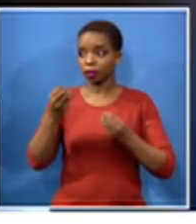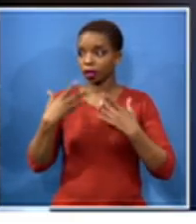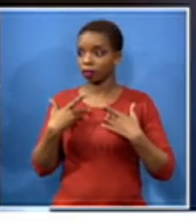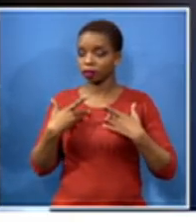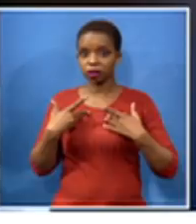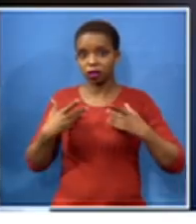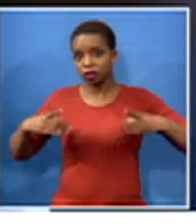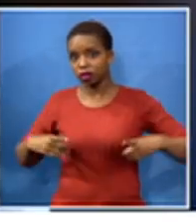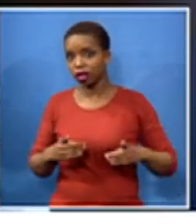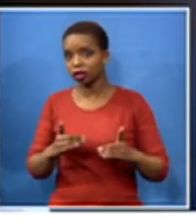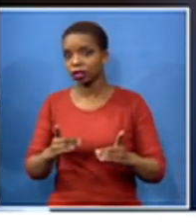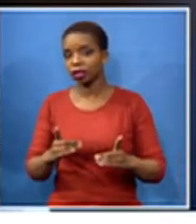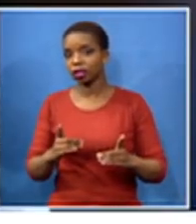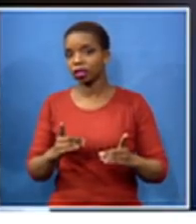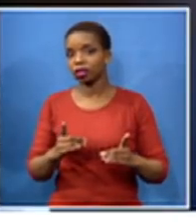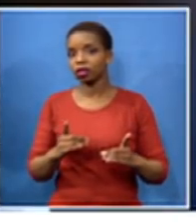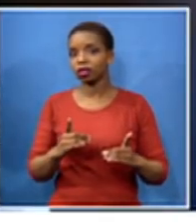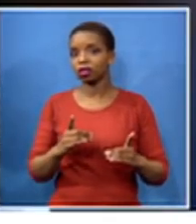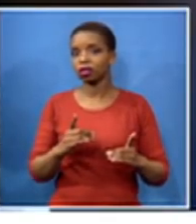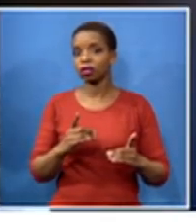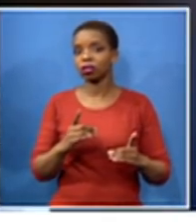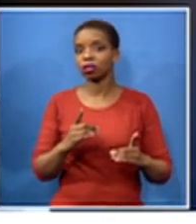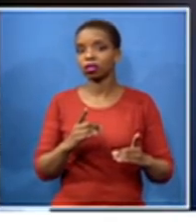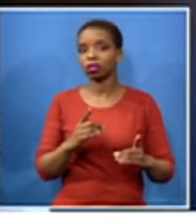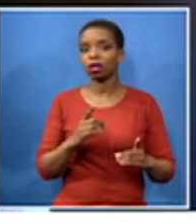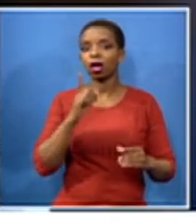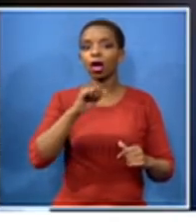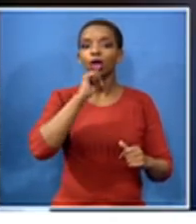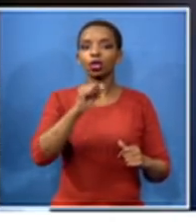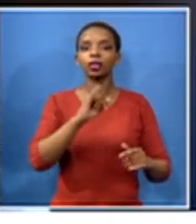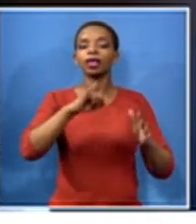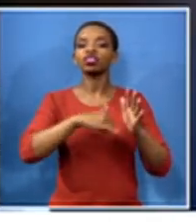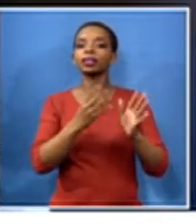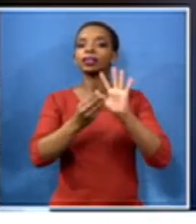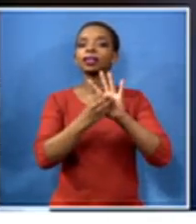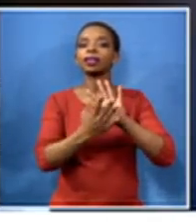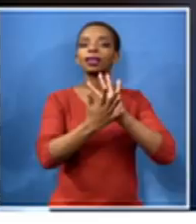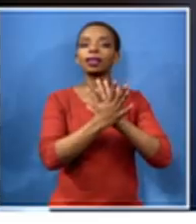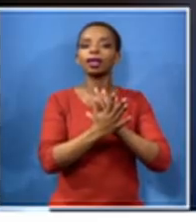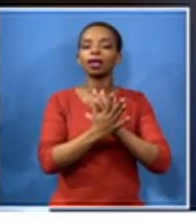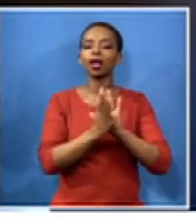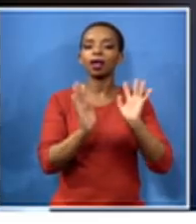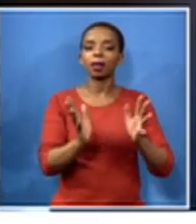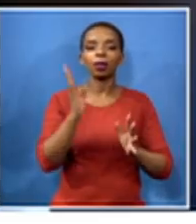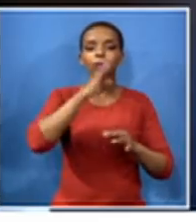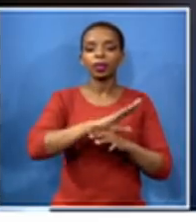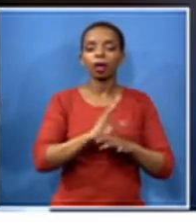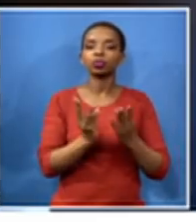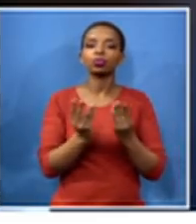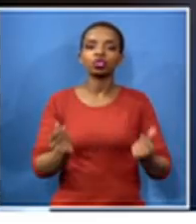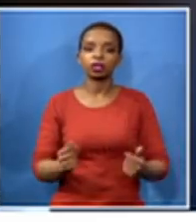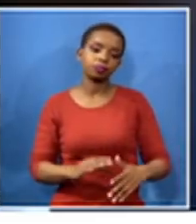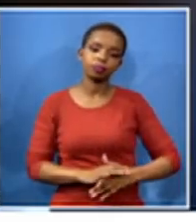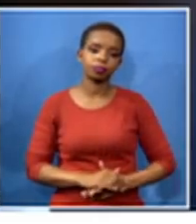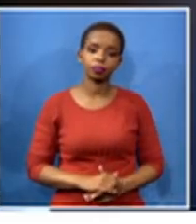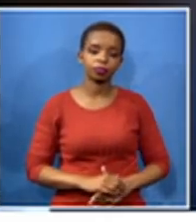uh how last and people will not make noise without a solution so what do you